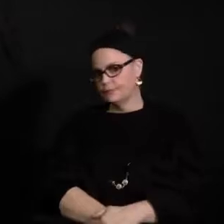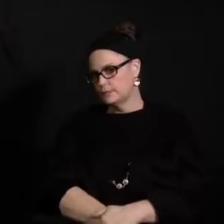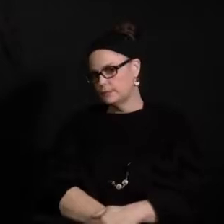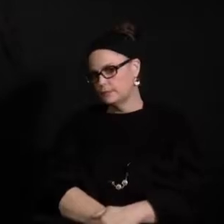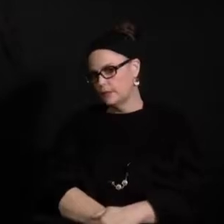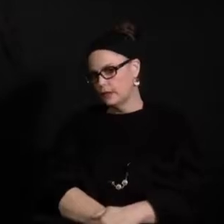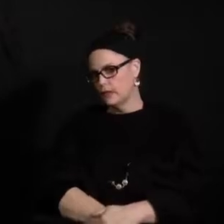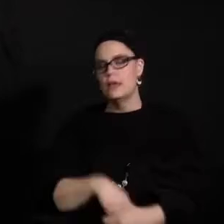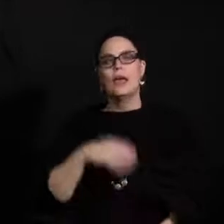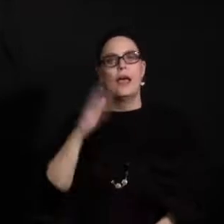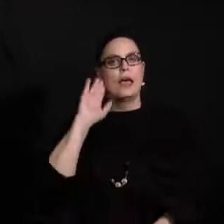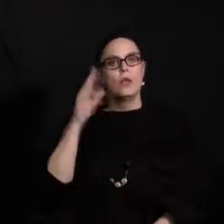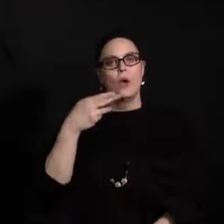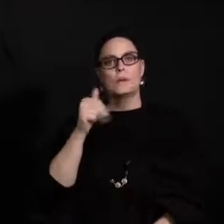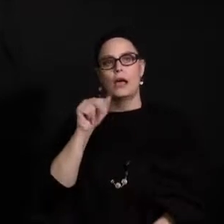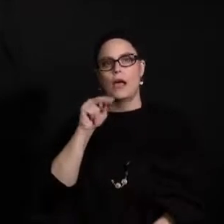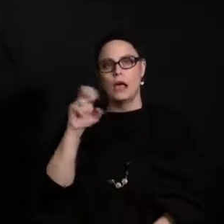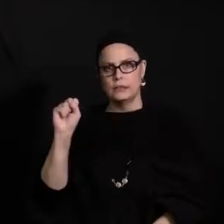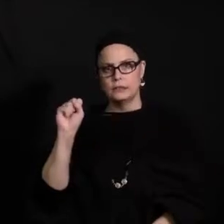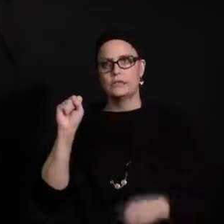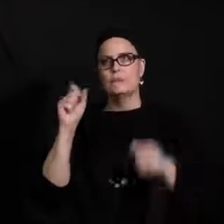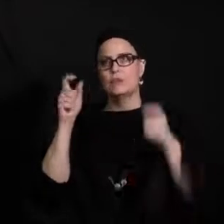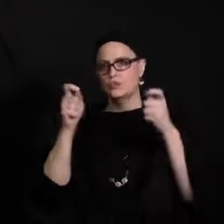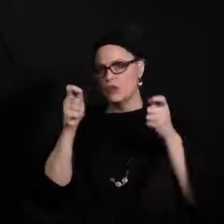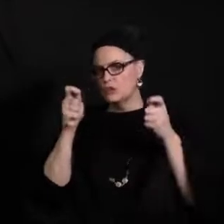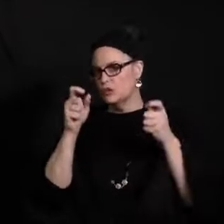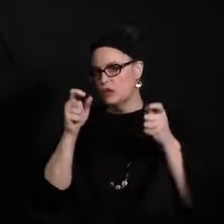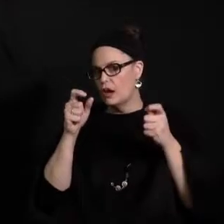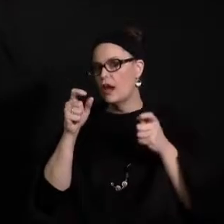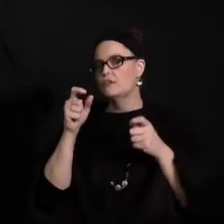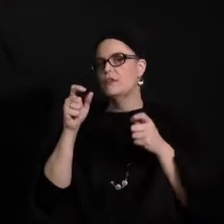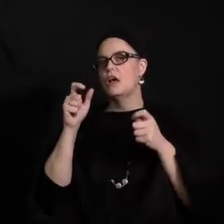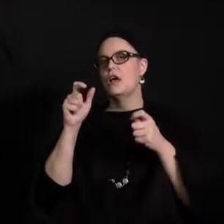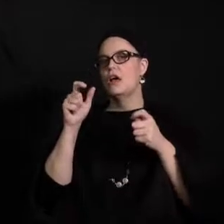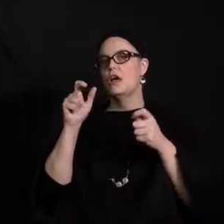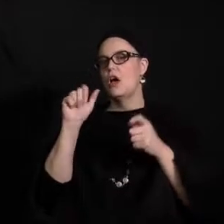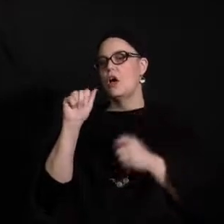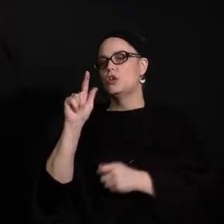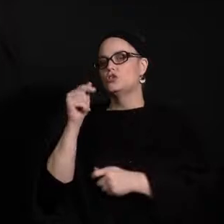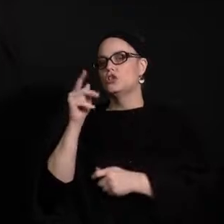Hello, I'm Han Saad, Executive Director of the Office of Digital and Alternative Education.